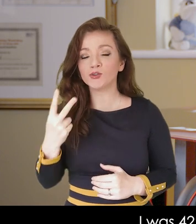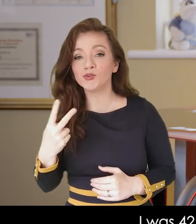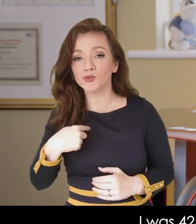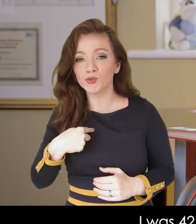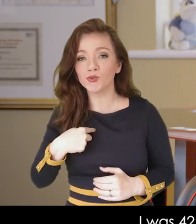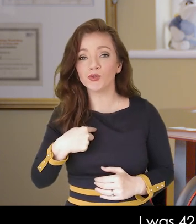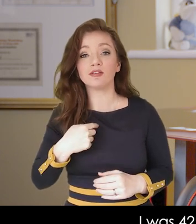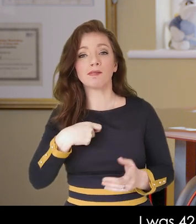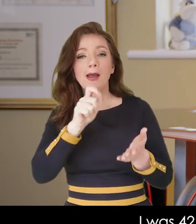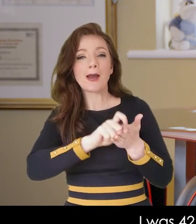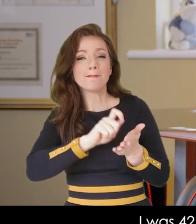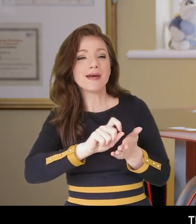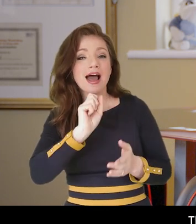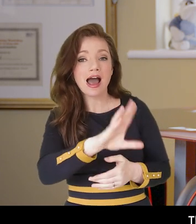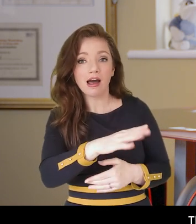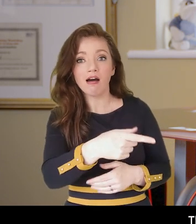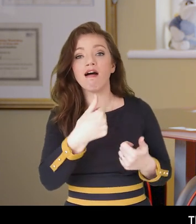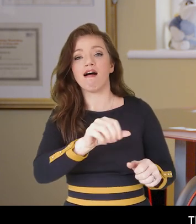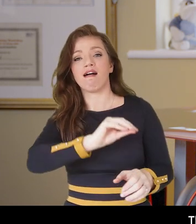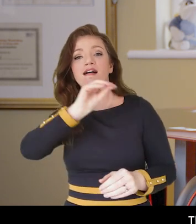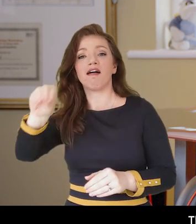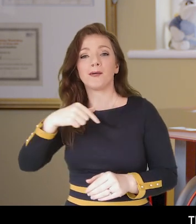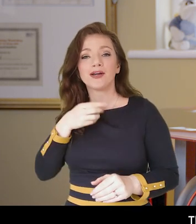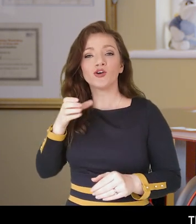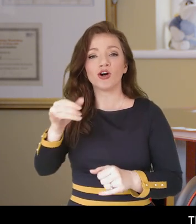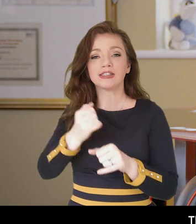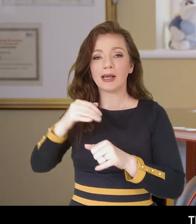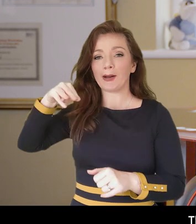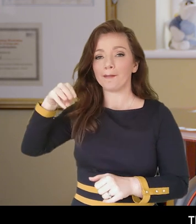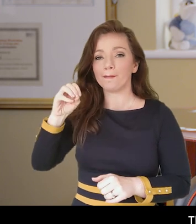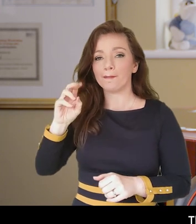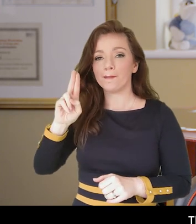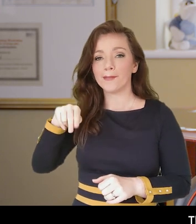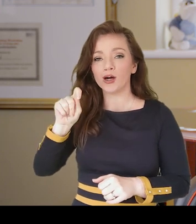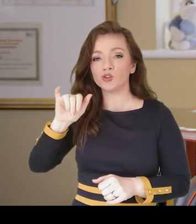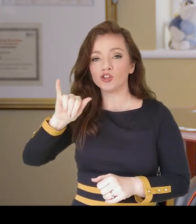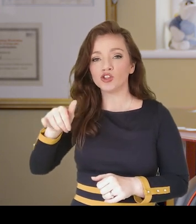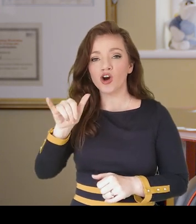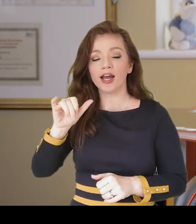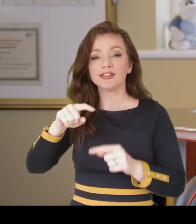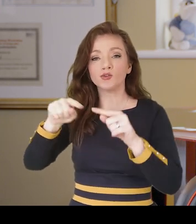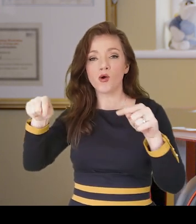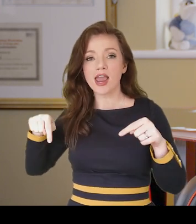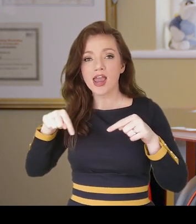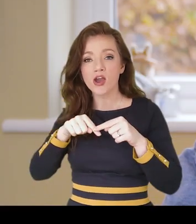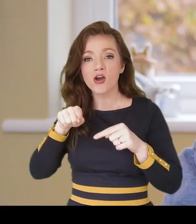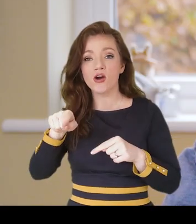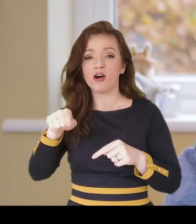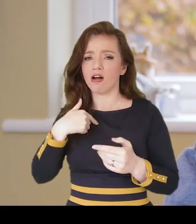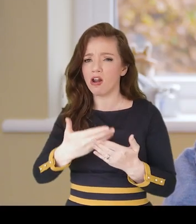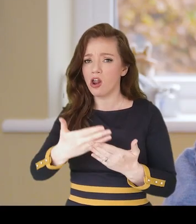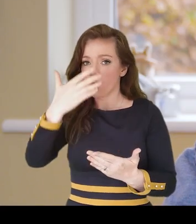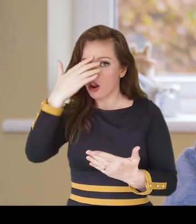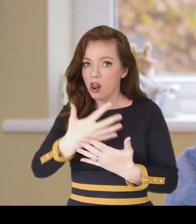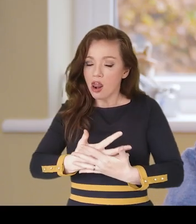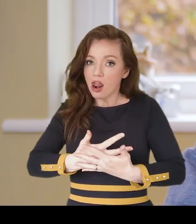Inclusion Ireland. That got me the course up in Mount George Square in the Adult Learning Centre. I